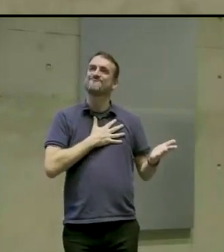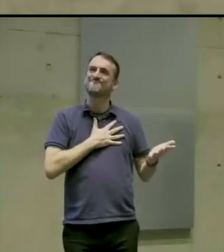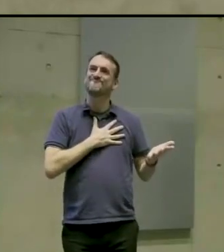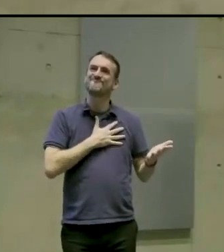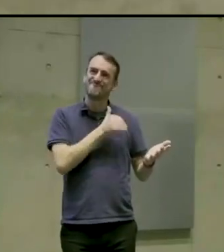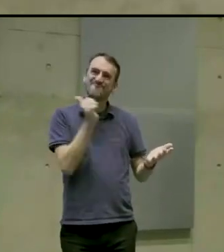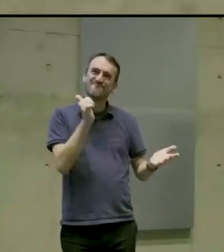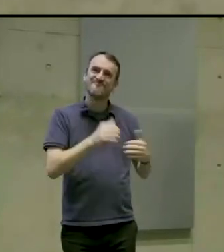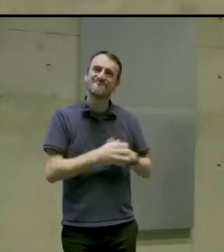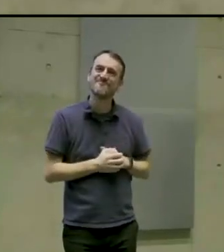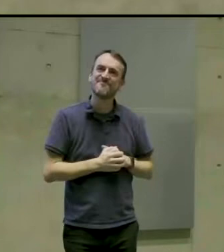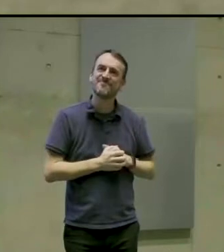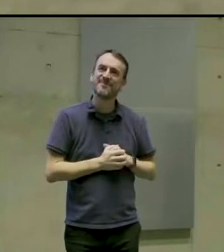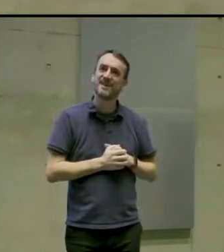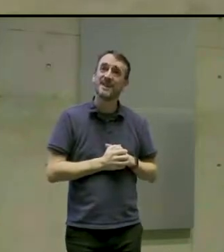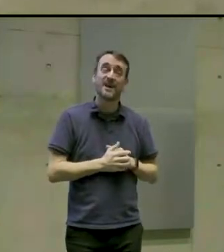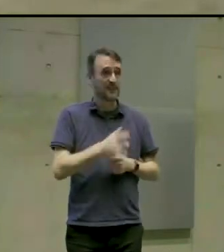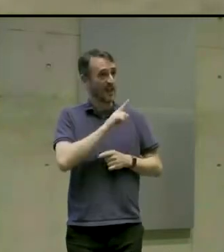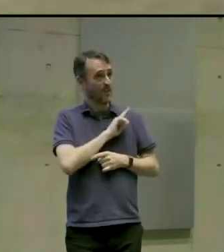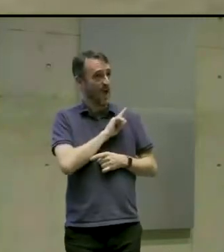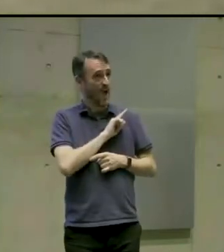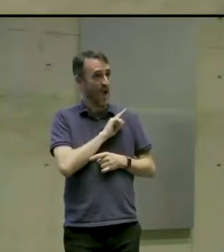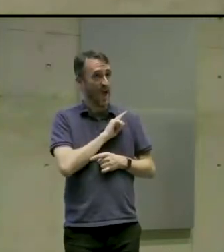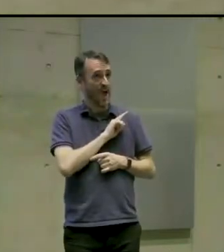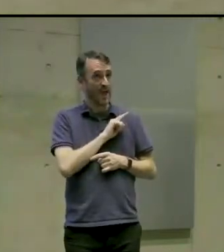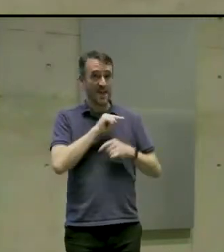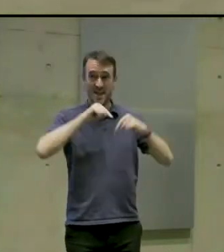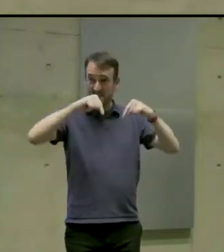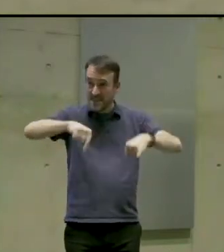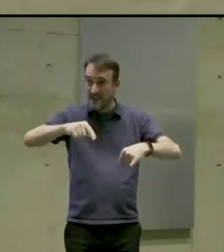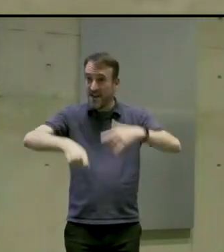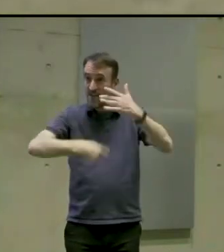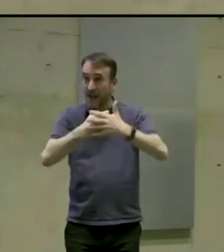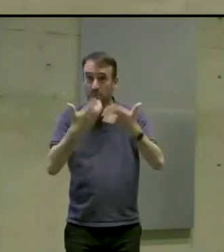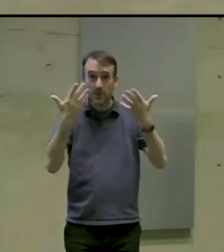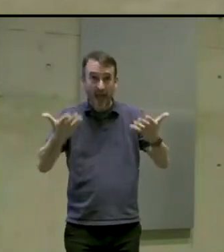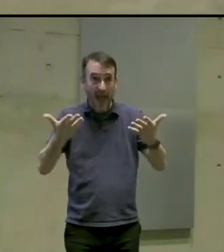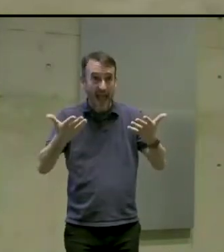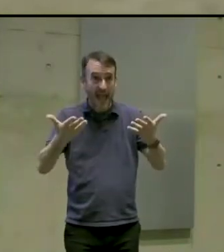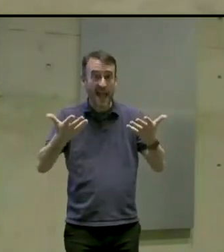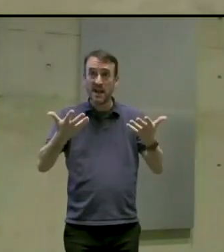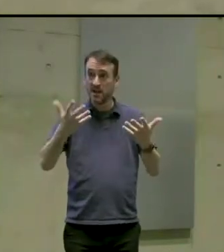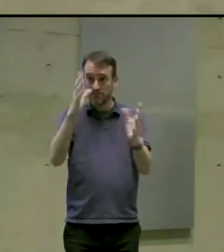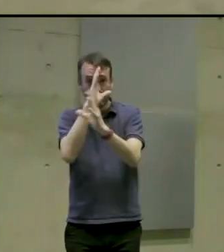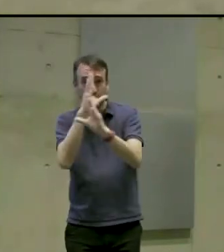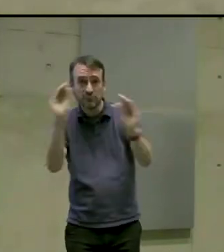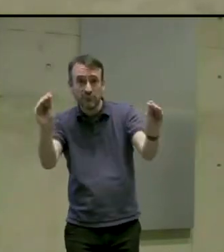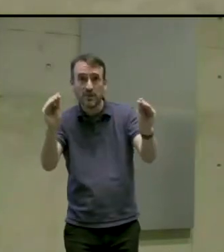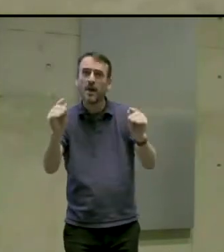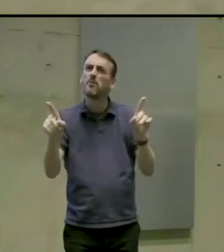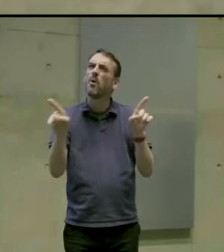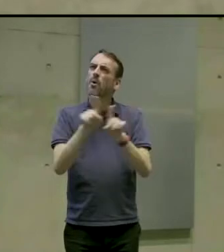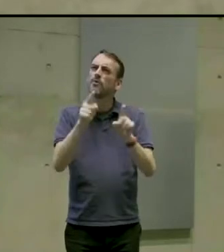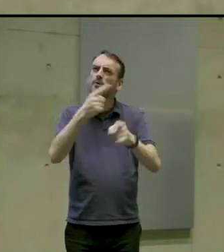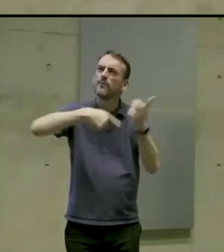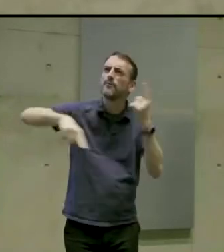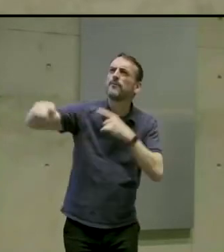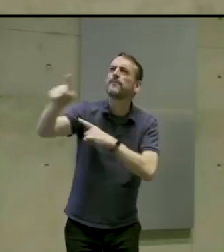So that's why it's great to be at events like this, speaking about it and sort of raising awareness that